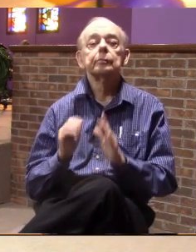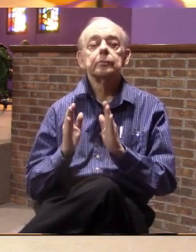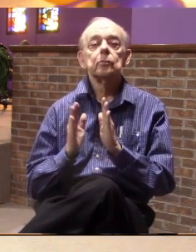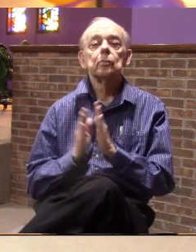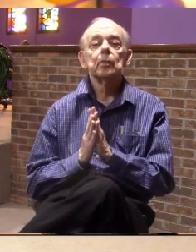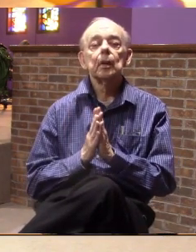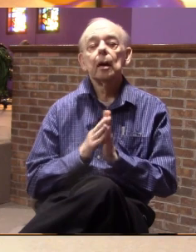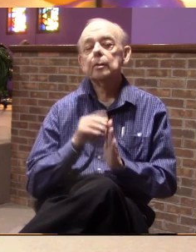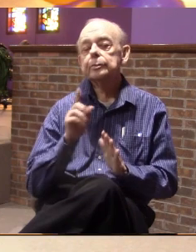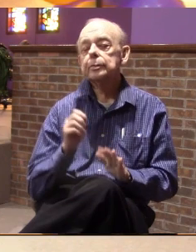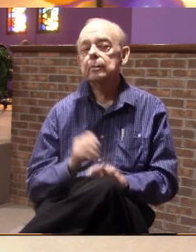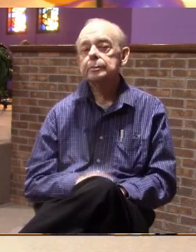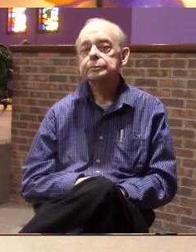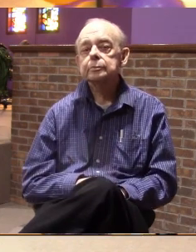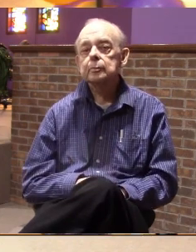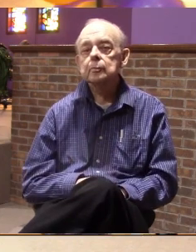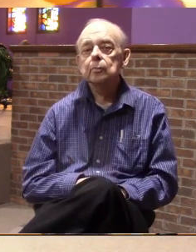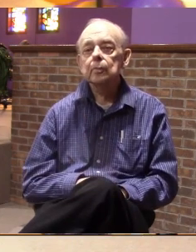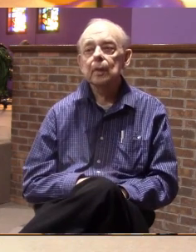So, let me ask you this question.